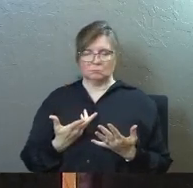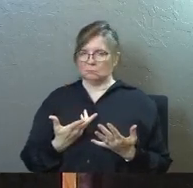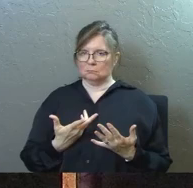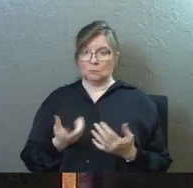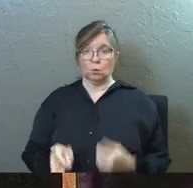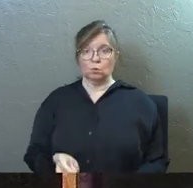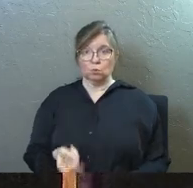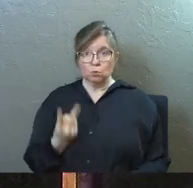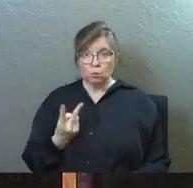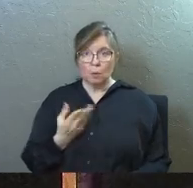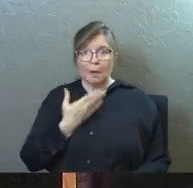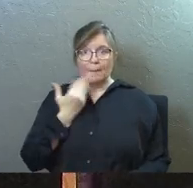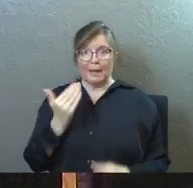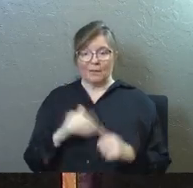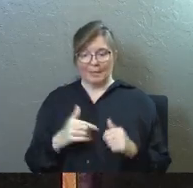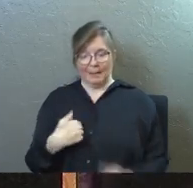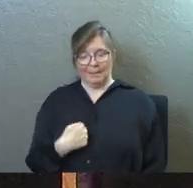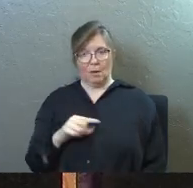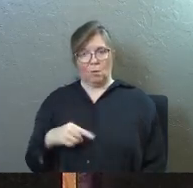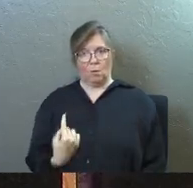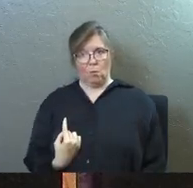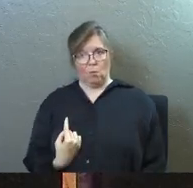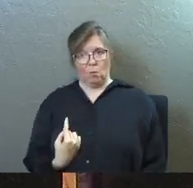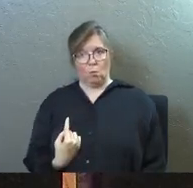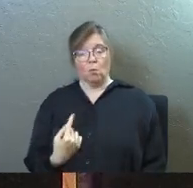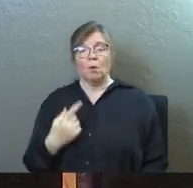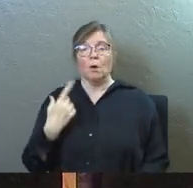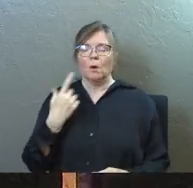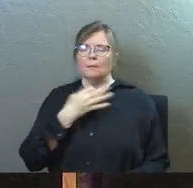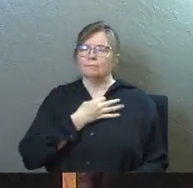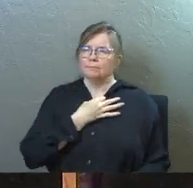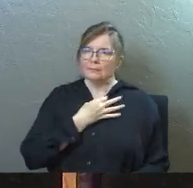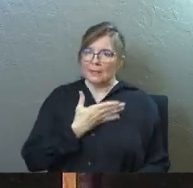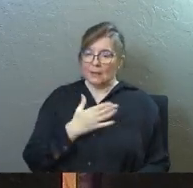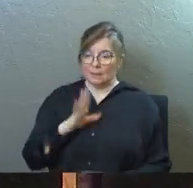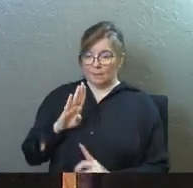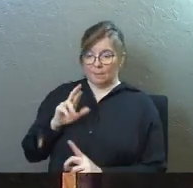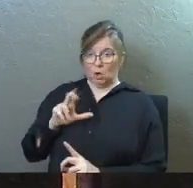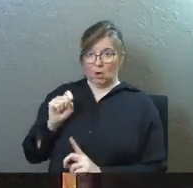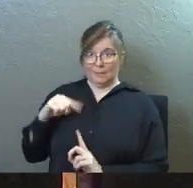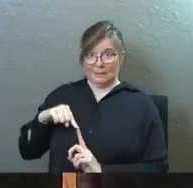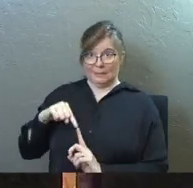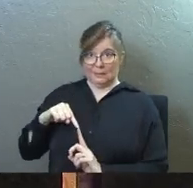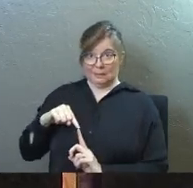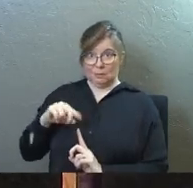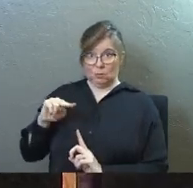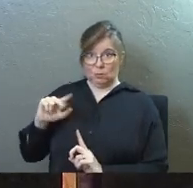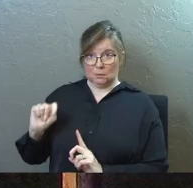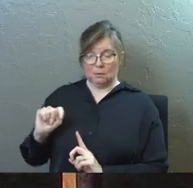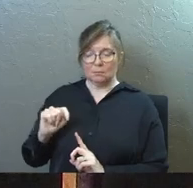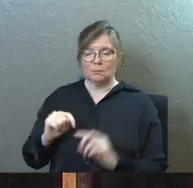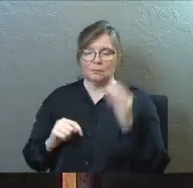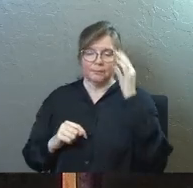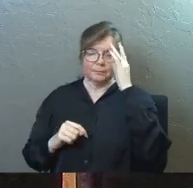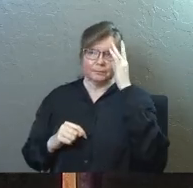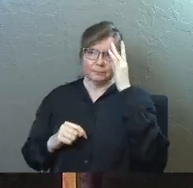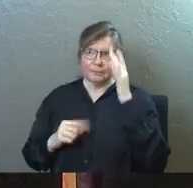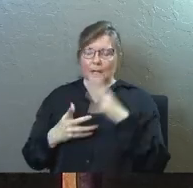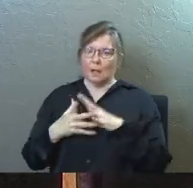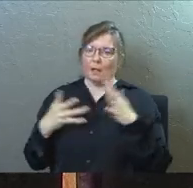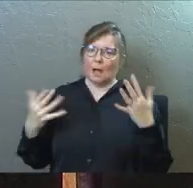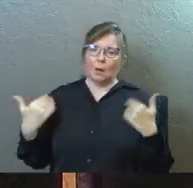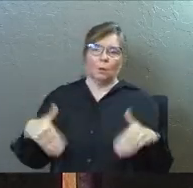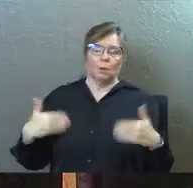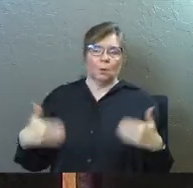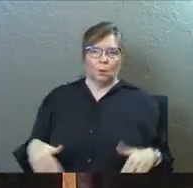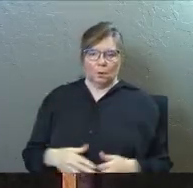better than just me. One of the really curious things about Barnabas in the New Testament is he does a lot, and you're seeing